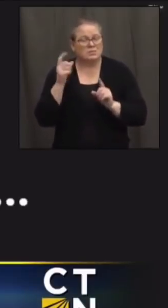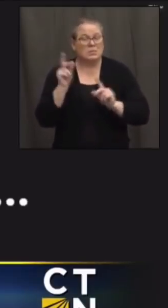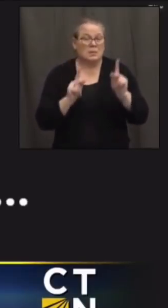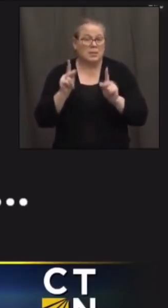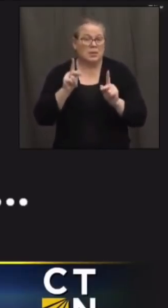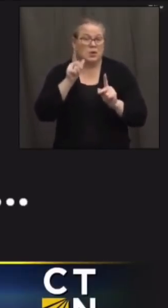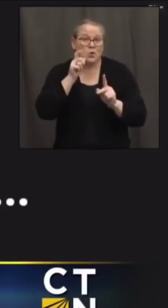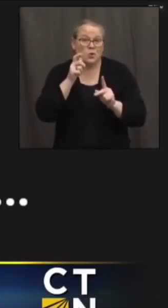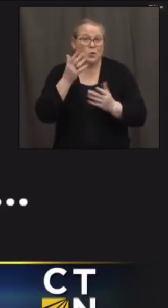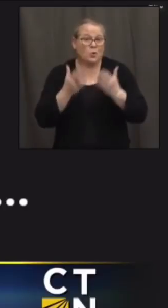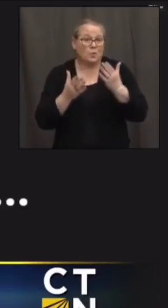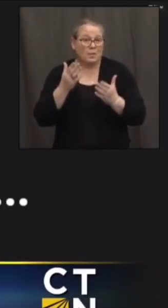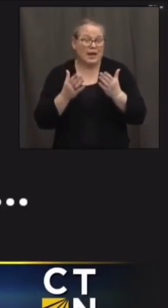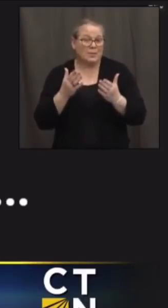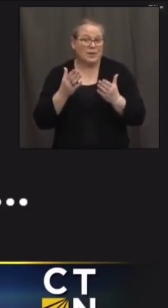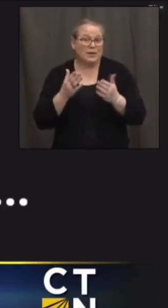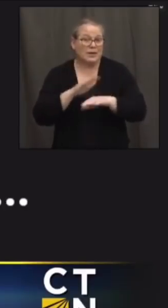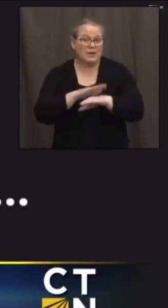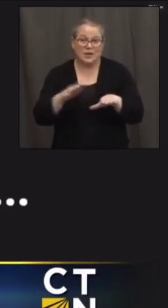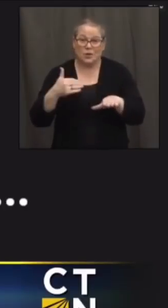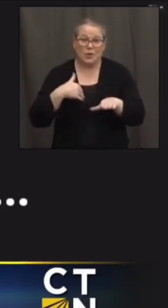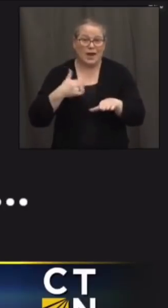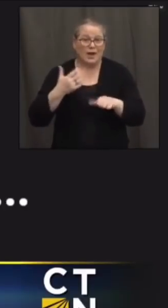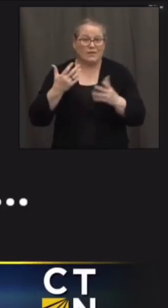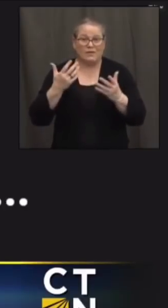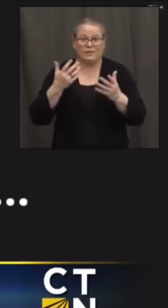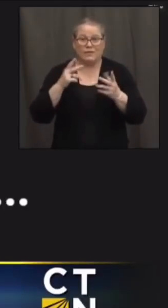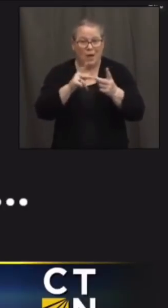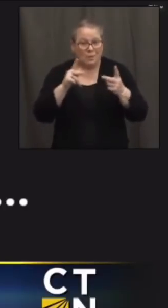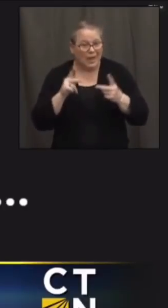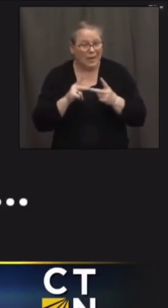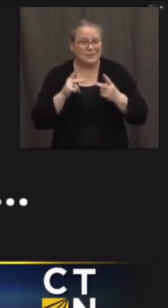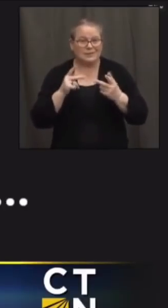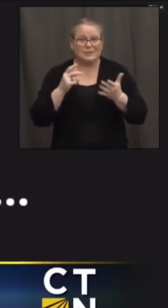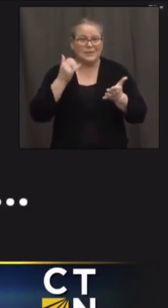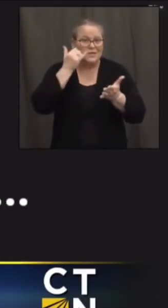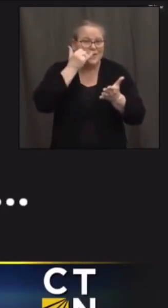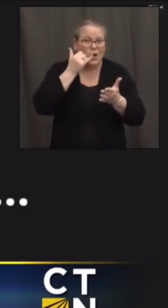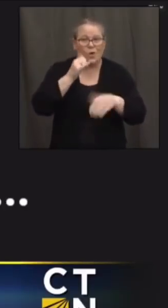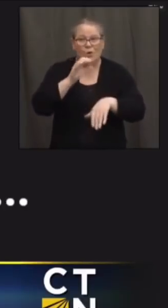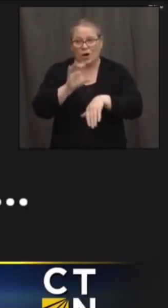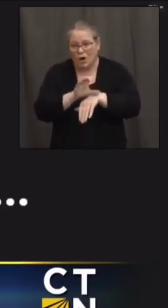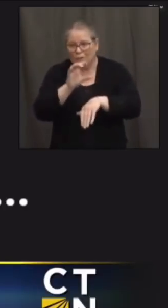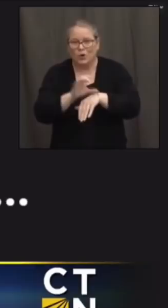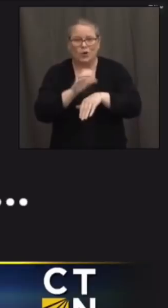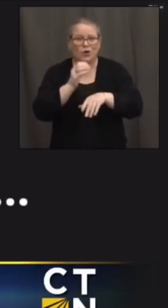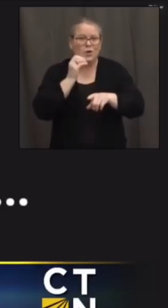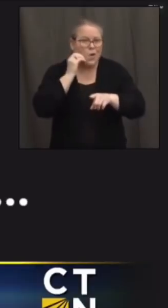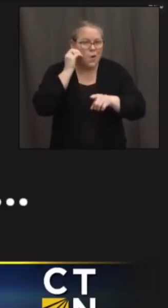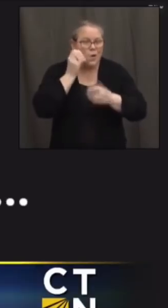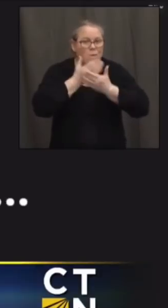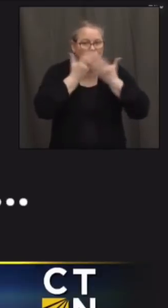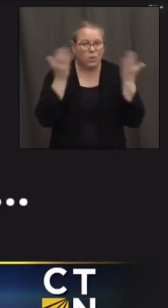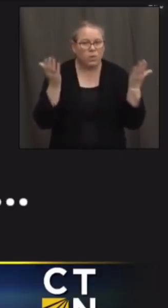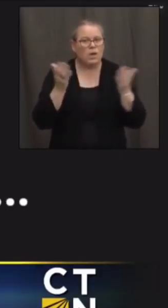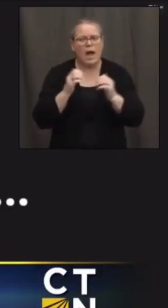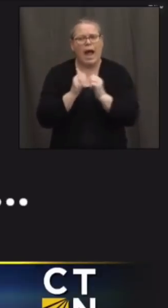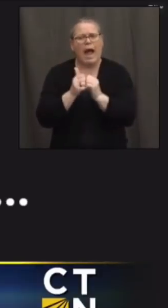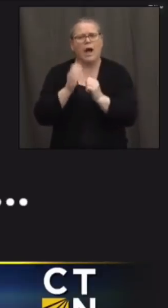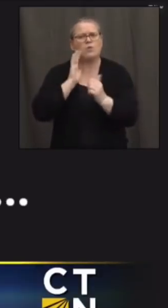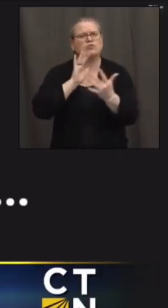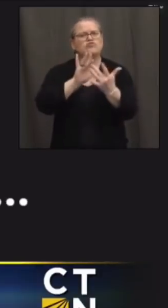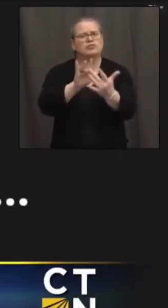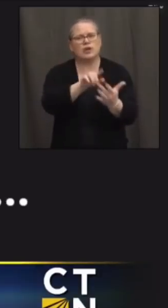or or don't have access to a phone or computer um what's going to be the plan to reach out to them and and try to get them vaccinated